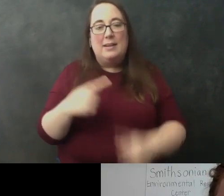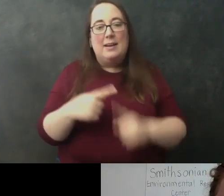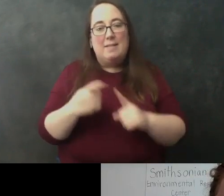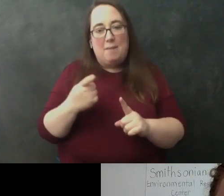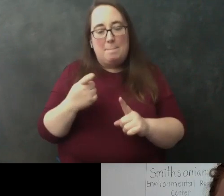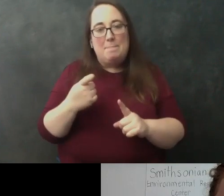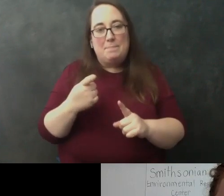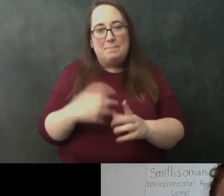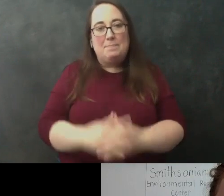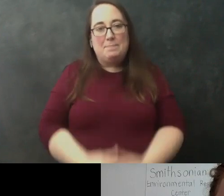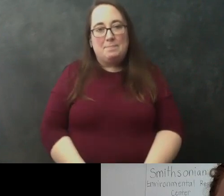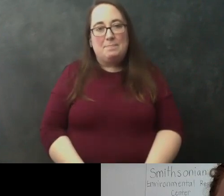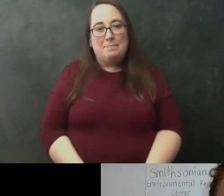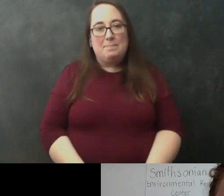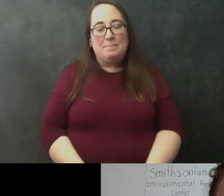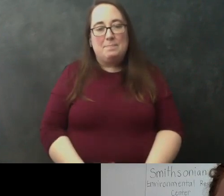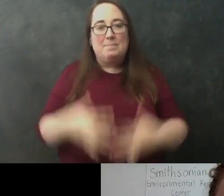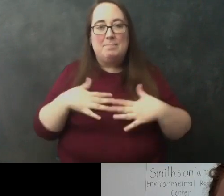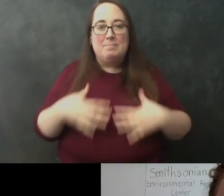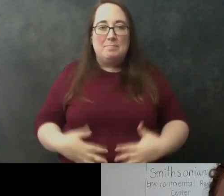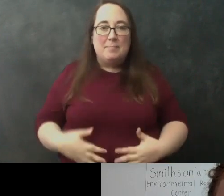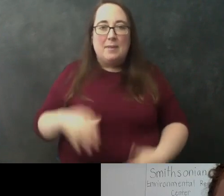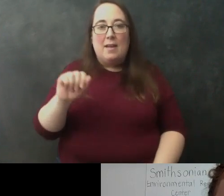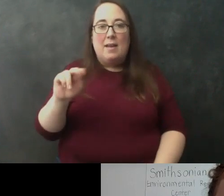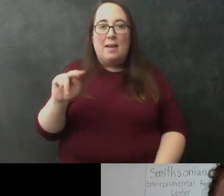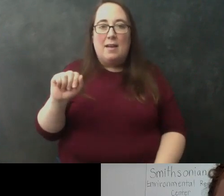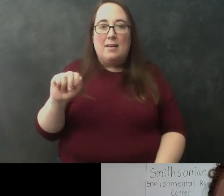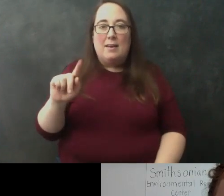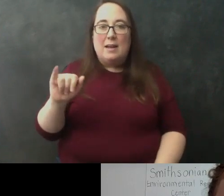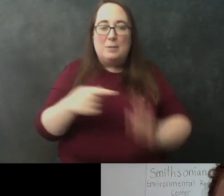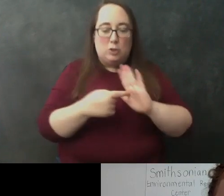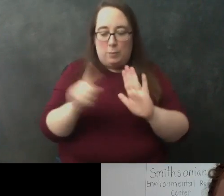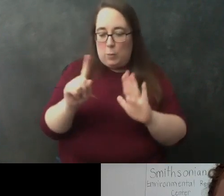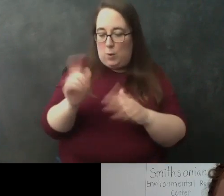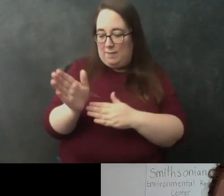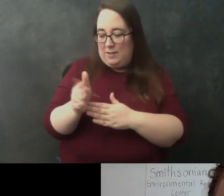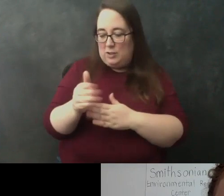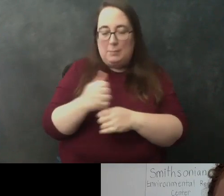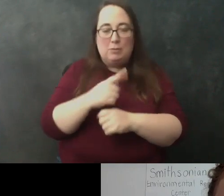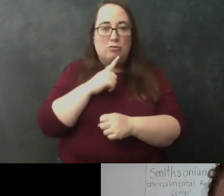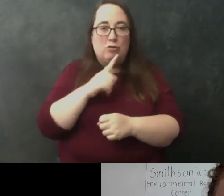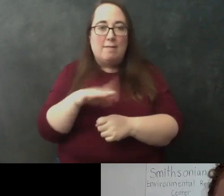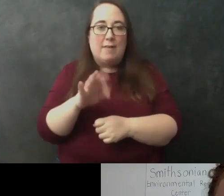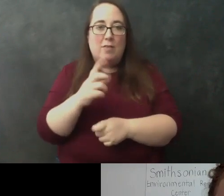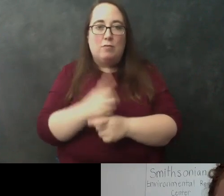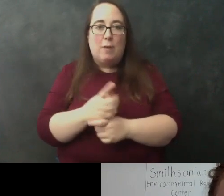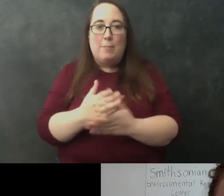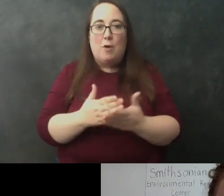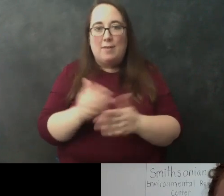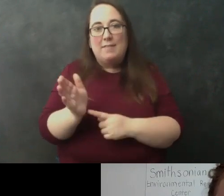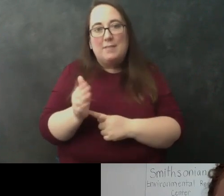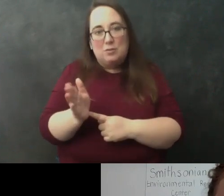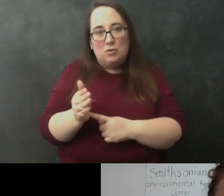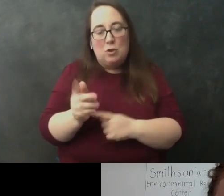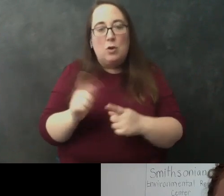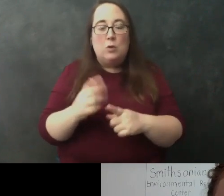just um an anatomy sketch showing me where all the different parts of the fish are so that i can make sure that i find the right part of the fish that i'm looking for to